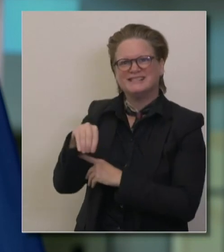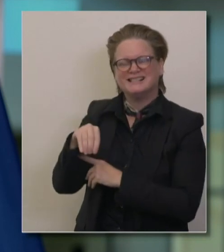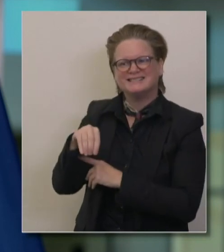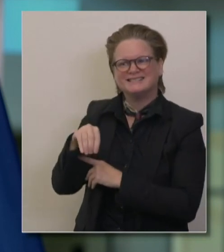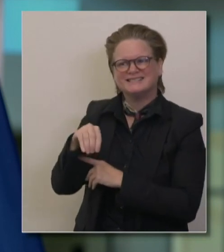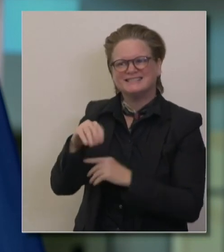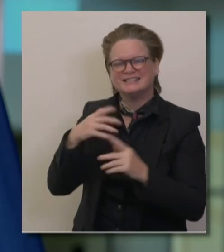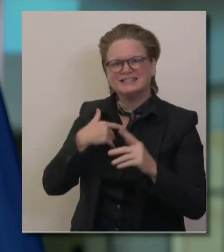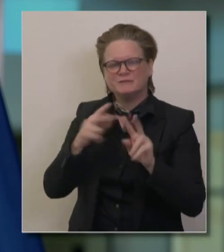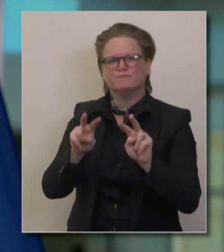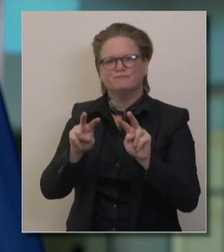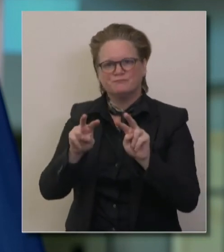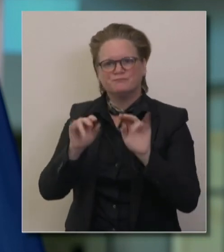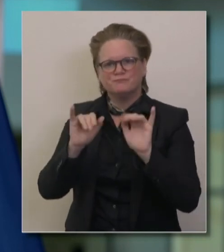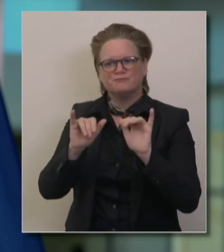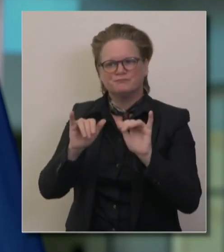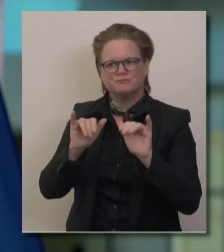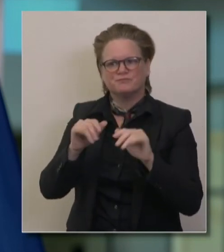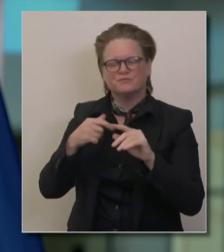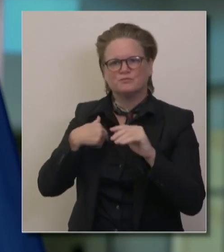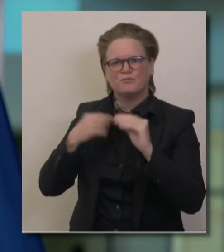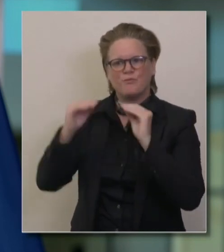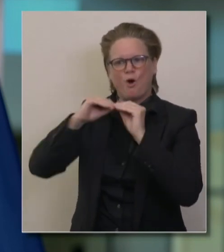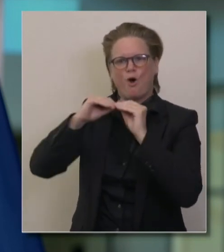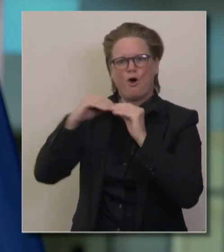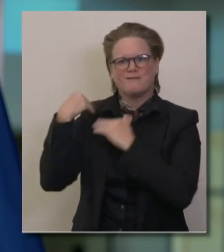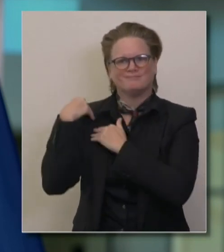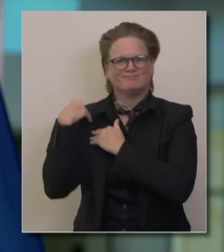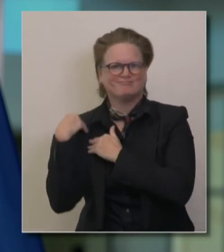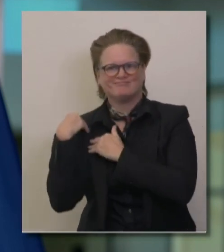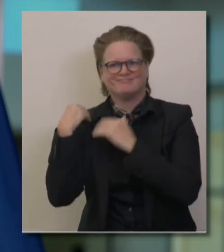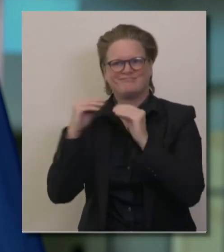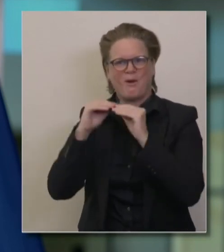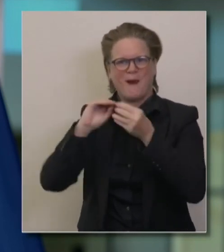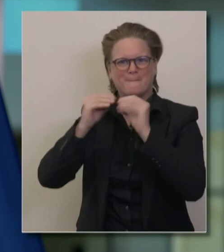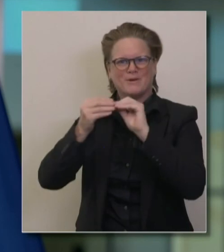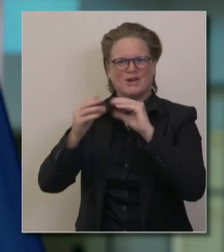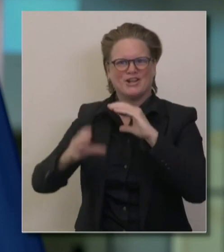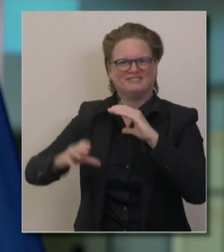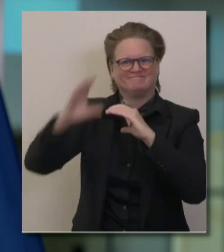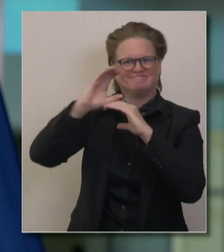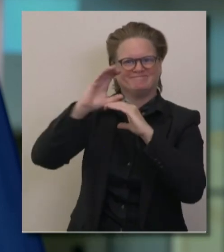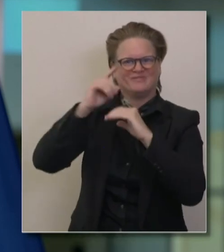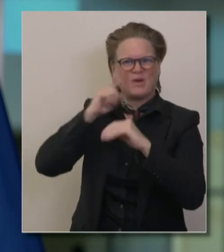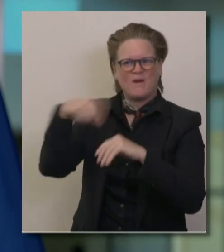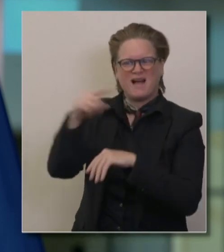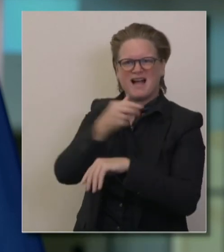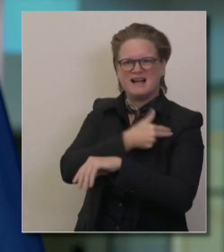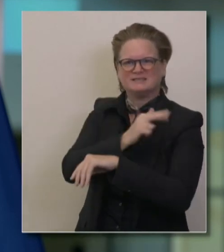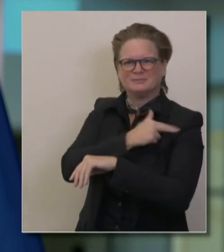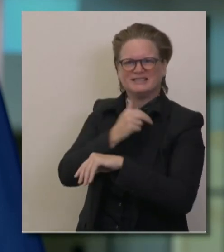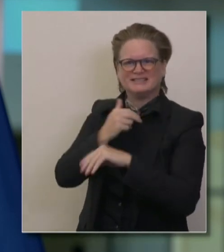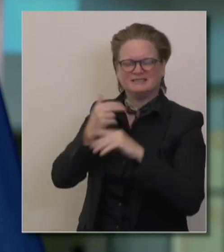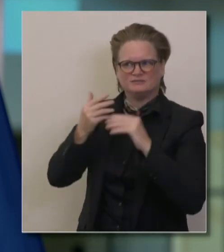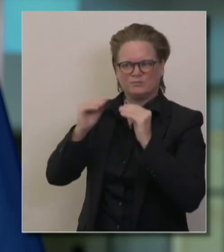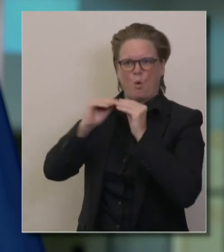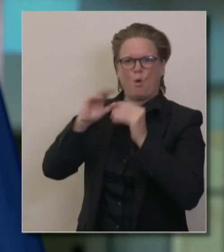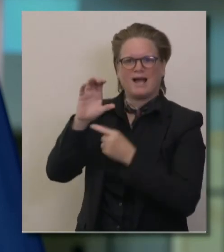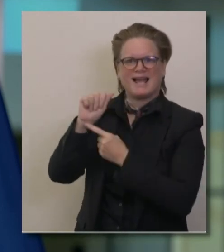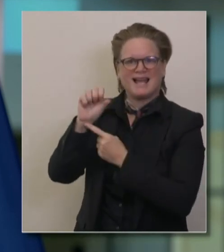workload for the ICUs that wasn't there before. So even if you were running at 50 or 60 percent capacity before